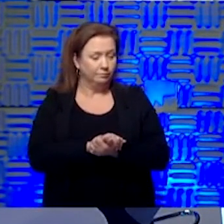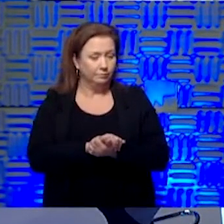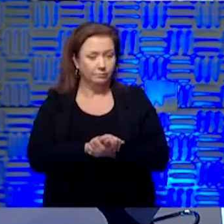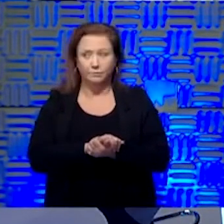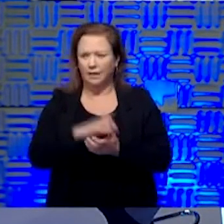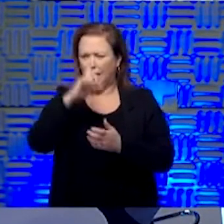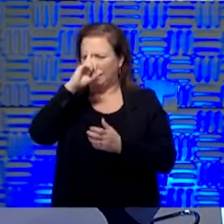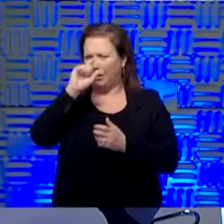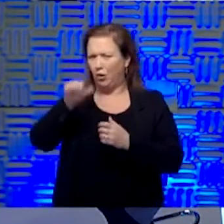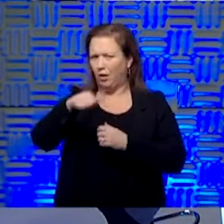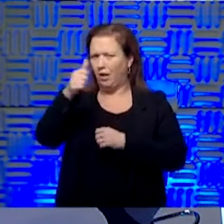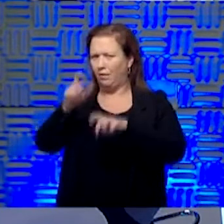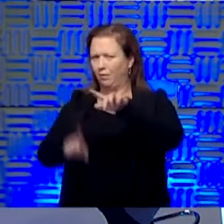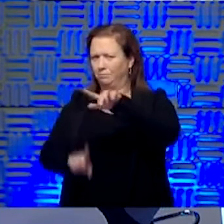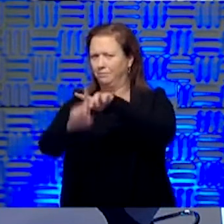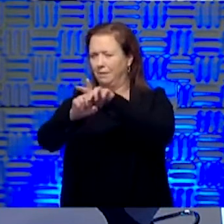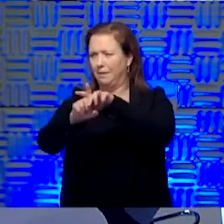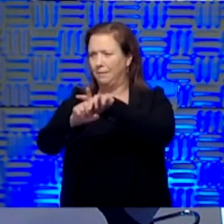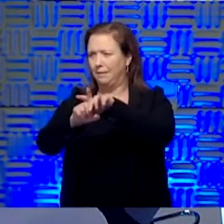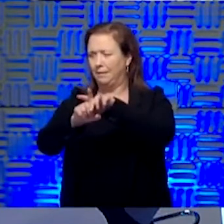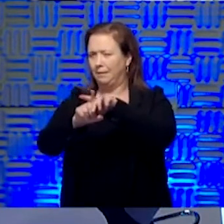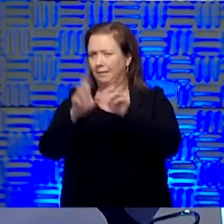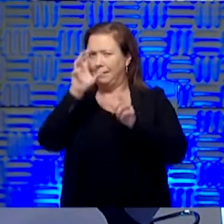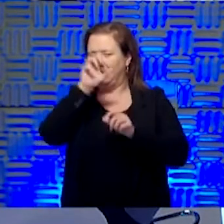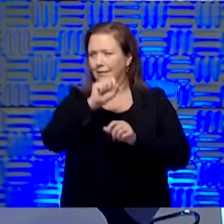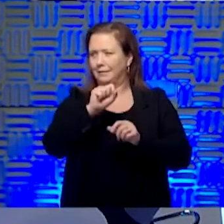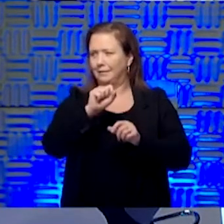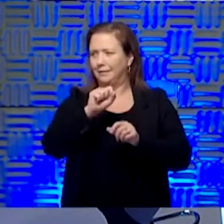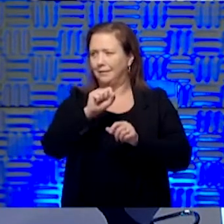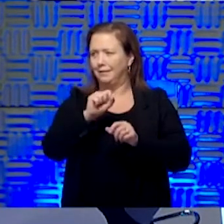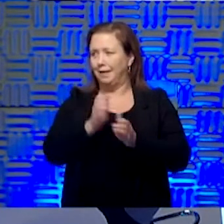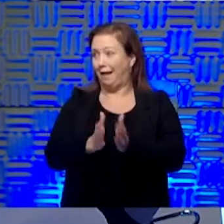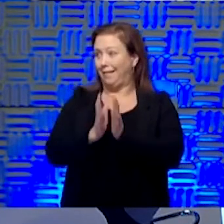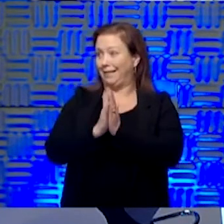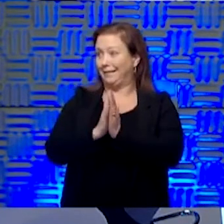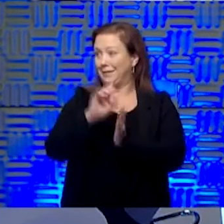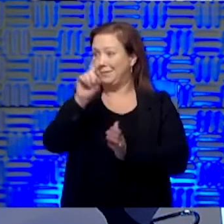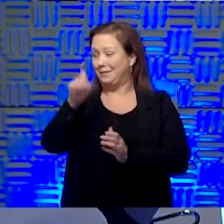I thought I heard somebody else from a moment ago. Otherwise, I'll ask a question.